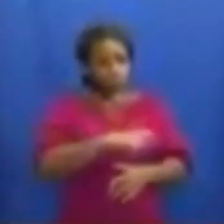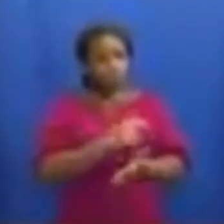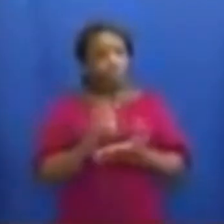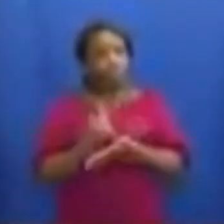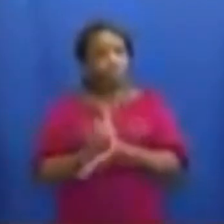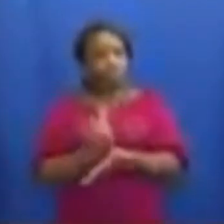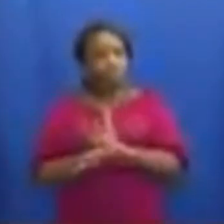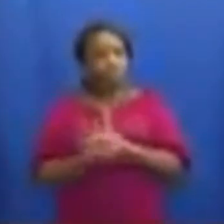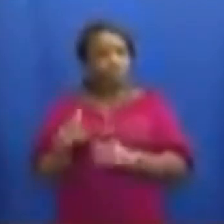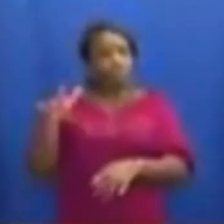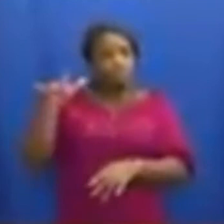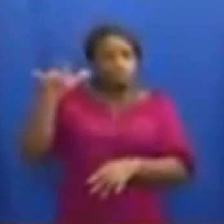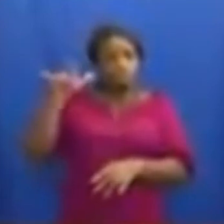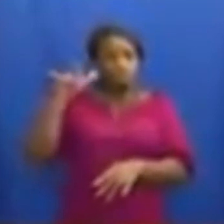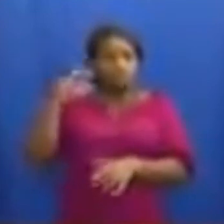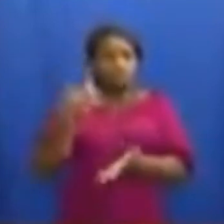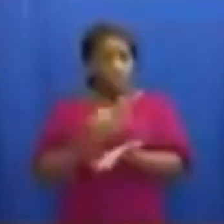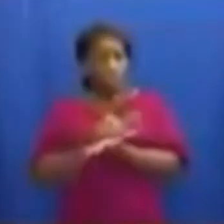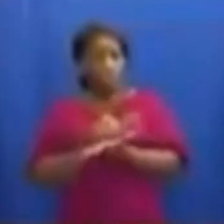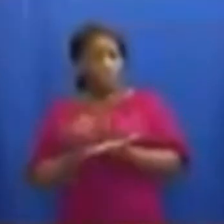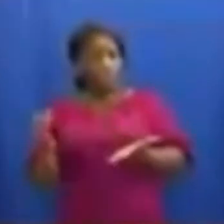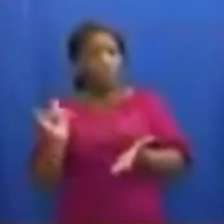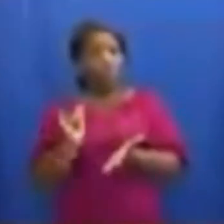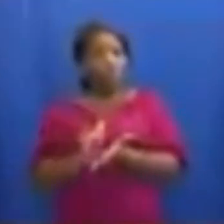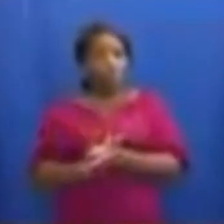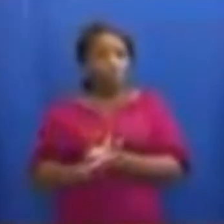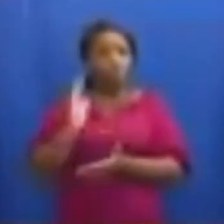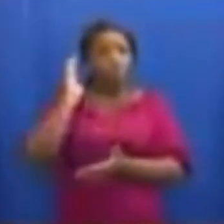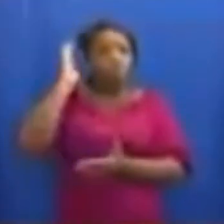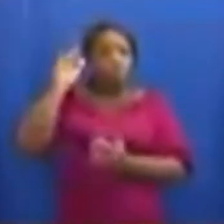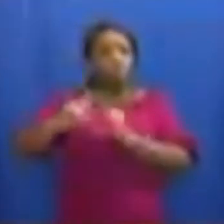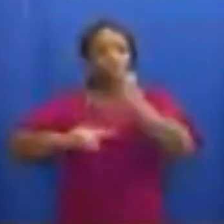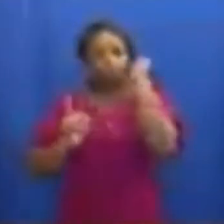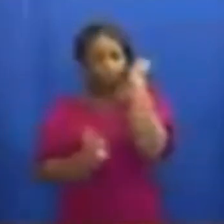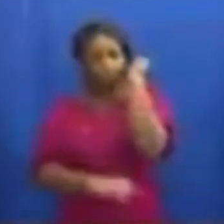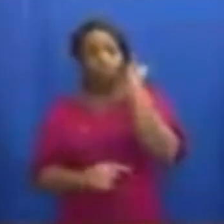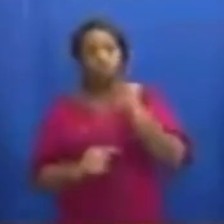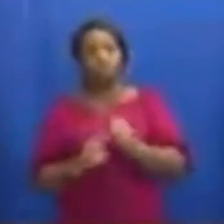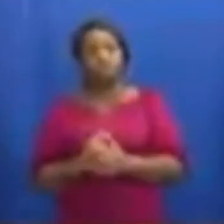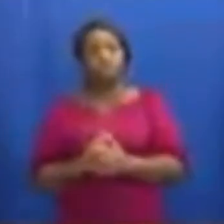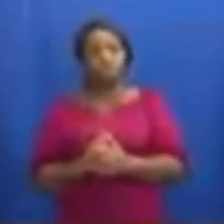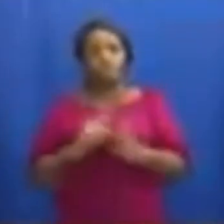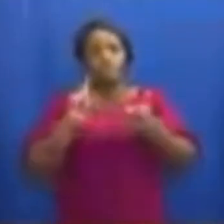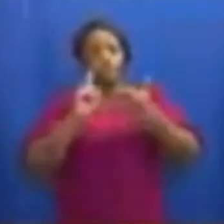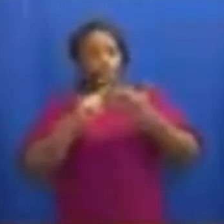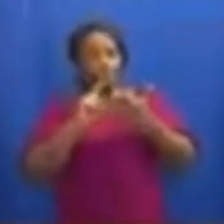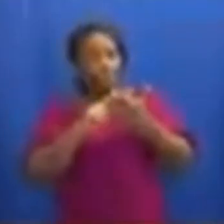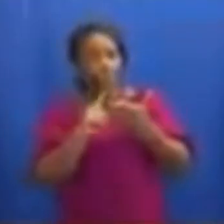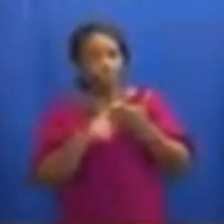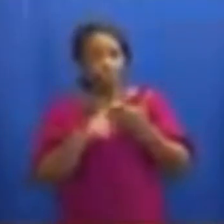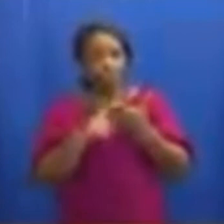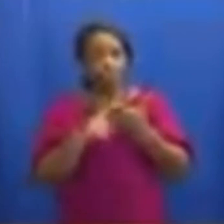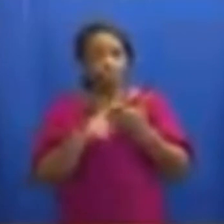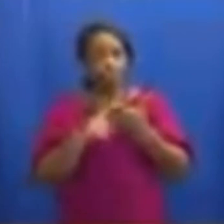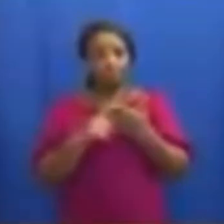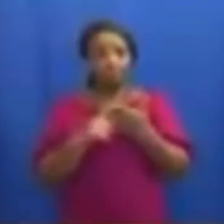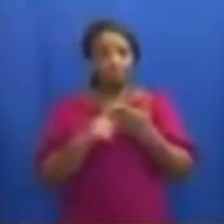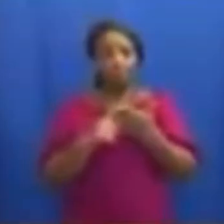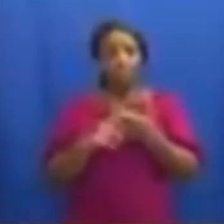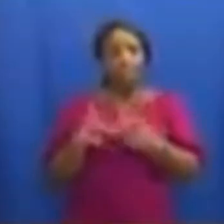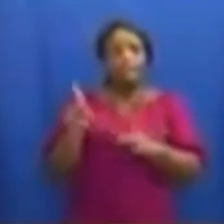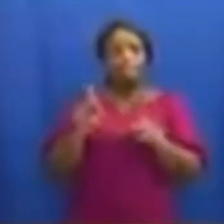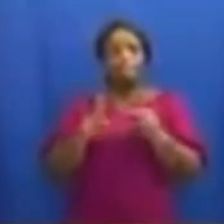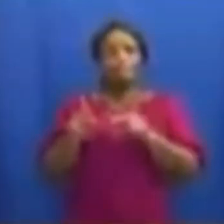And those airlines who fail in this regard will be duly sanctioned. Second, disembarking